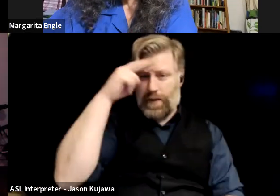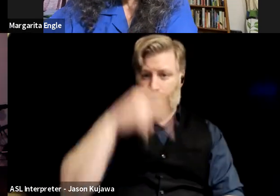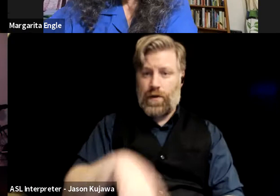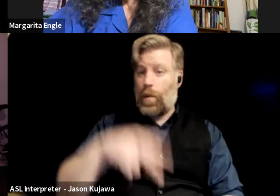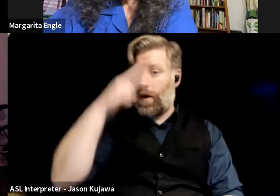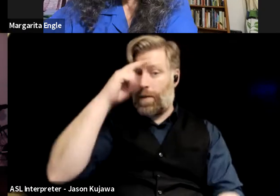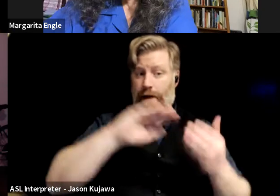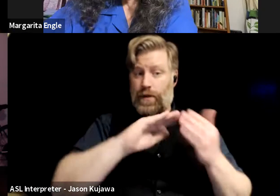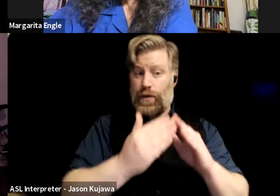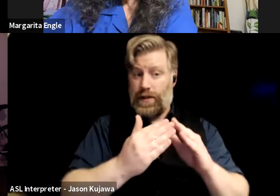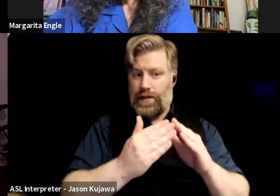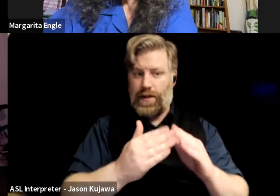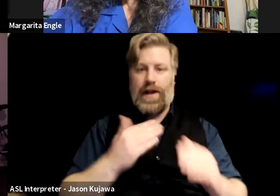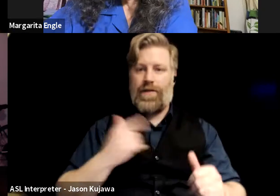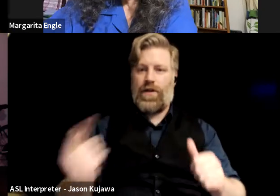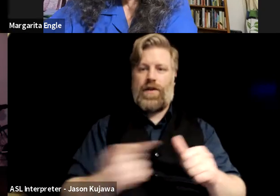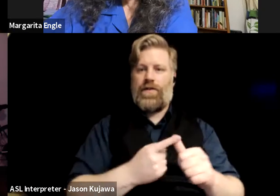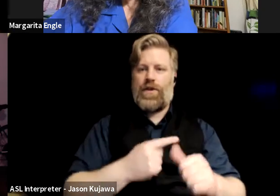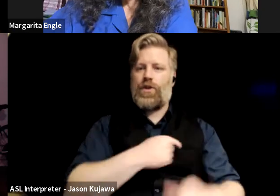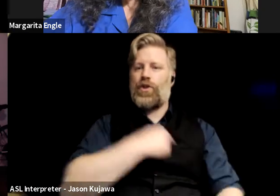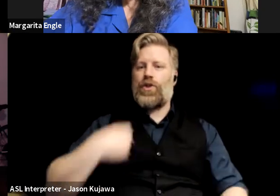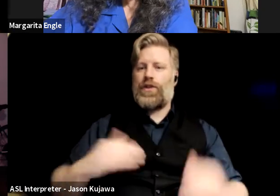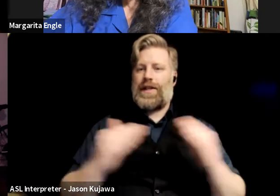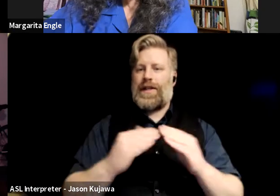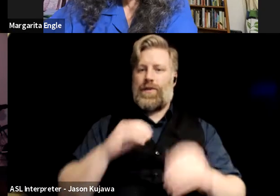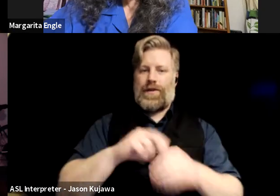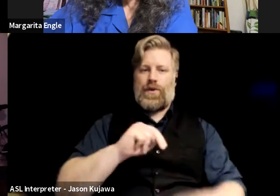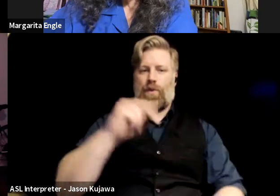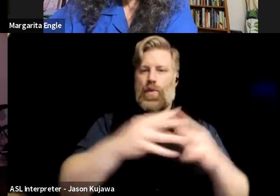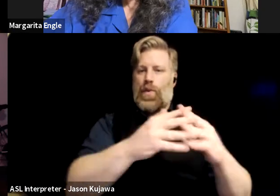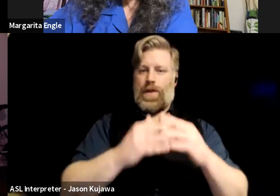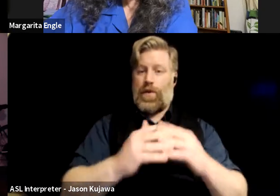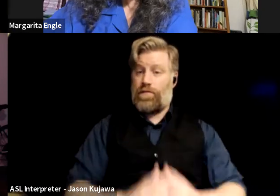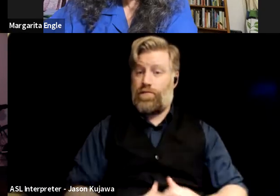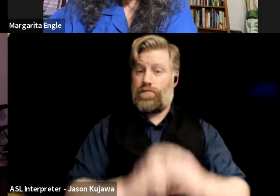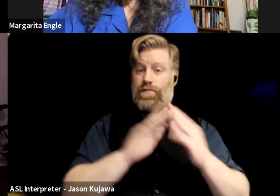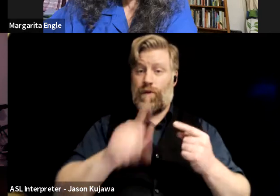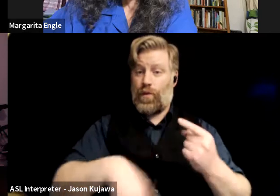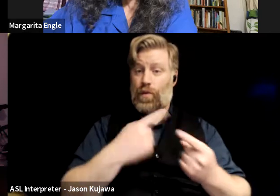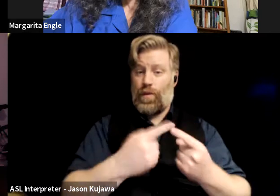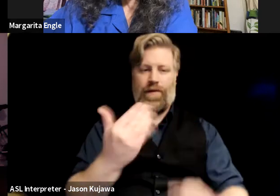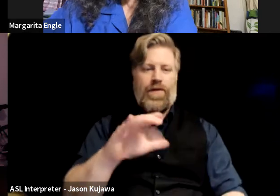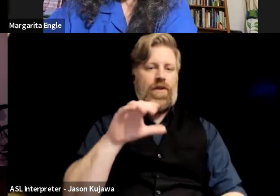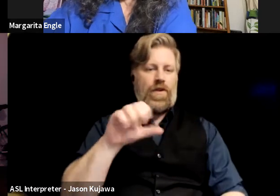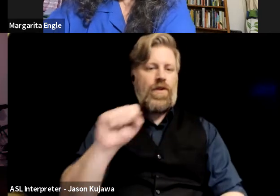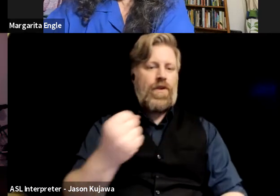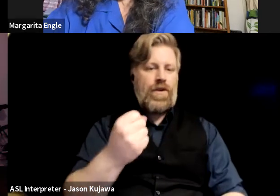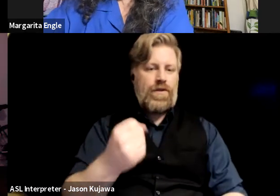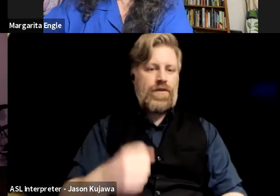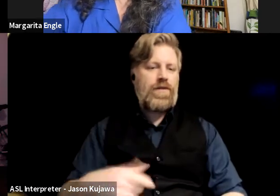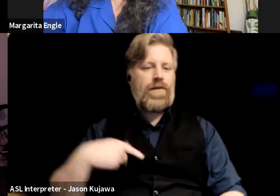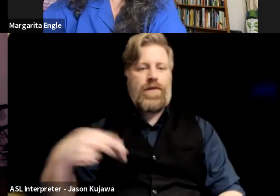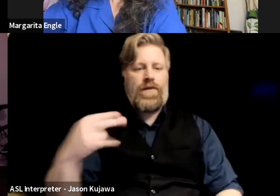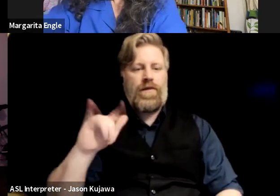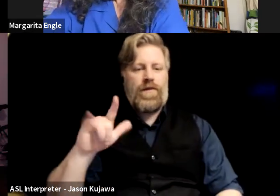Chinatown on the North American continent in the 1500s, like there were Filipinos and Chinese and Japanese